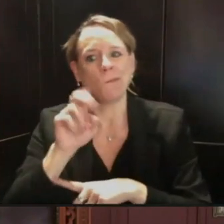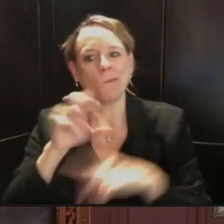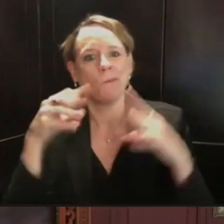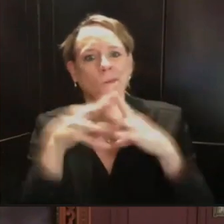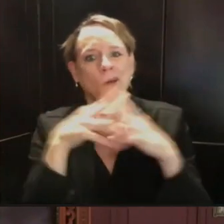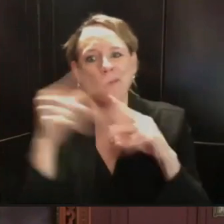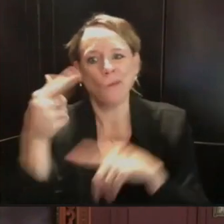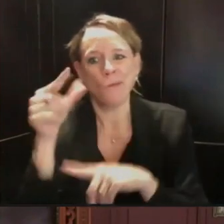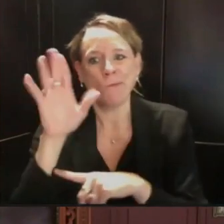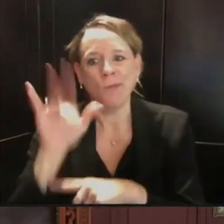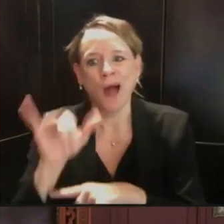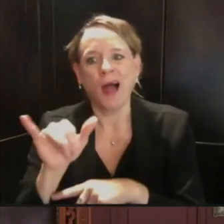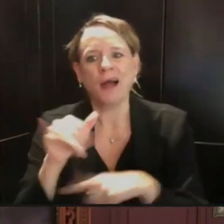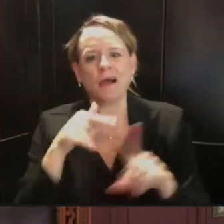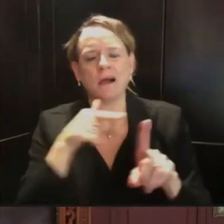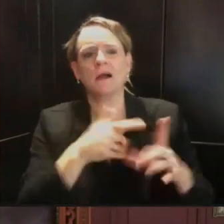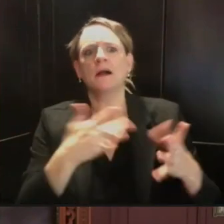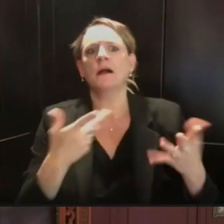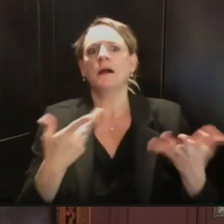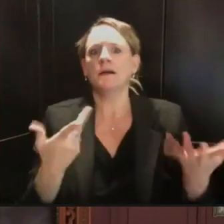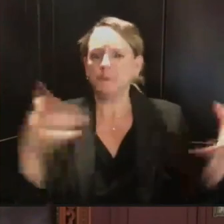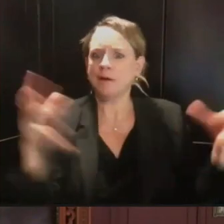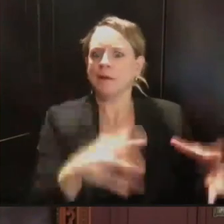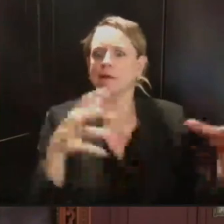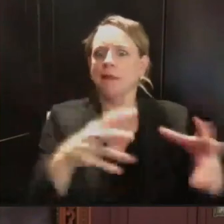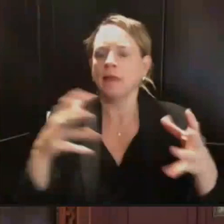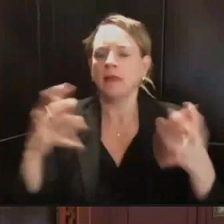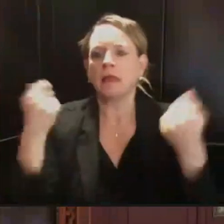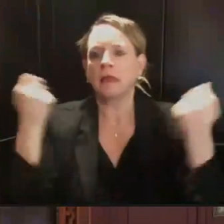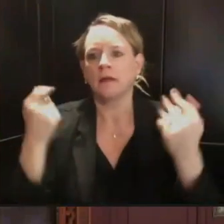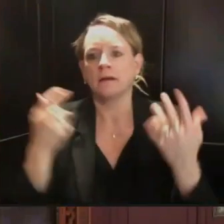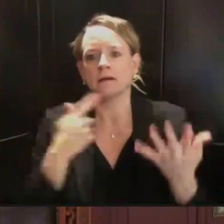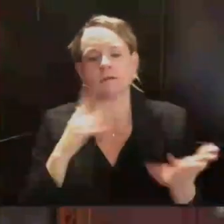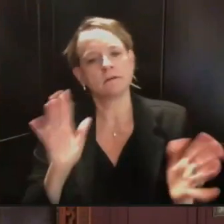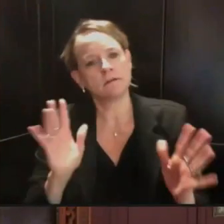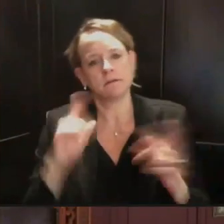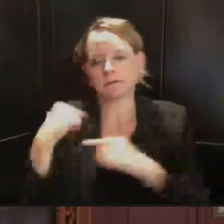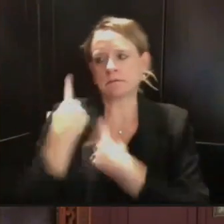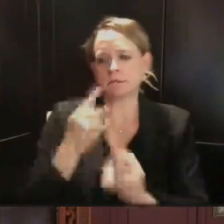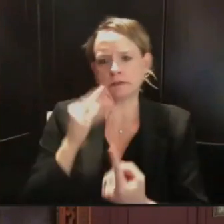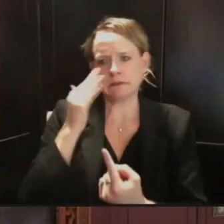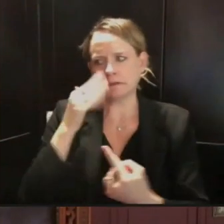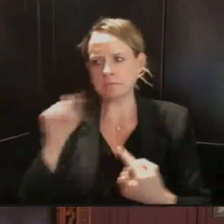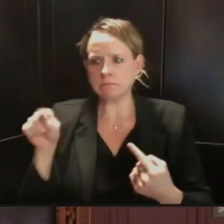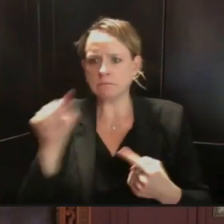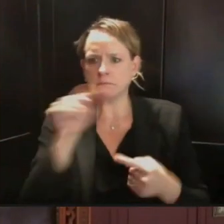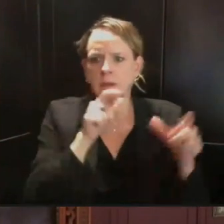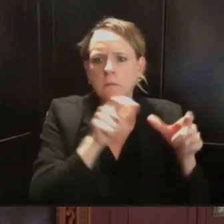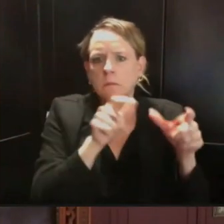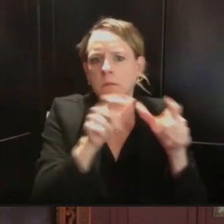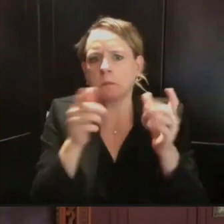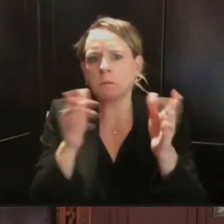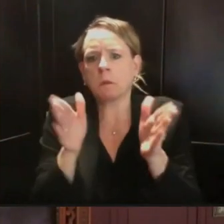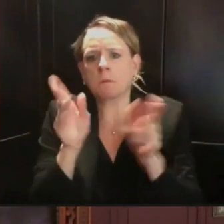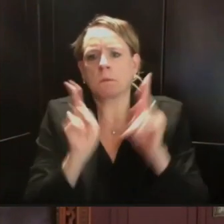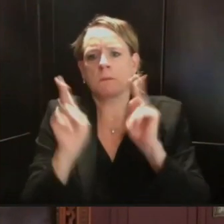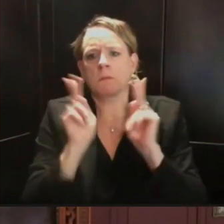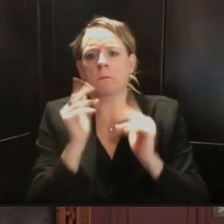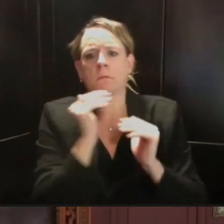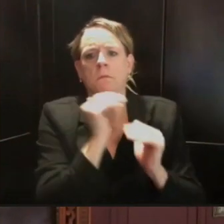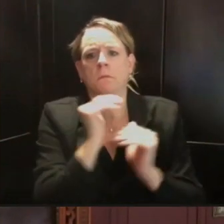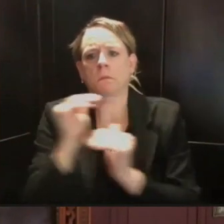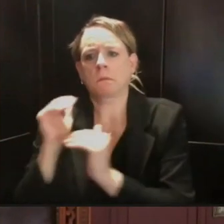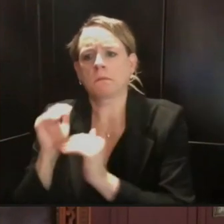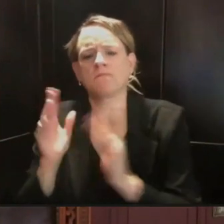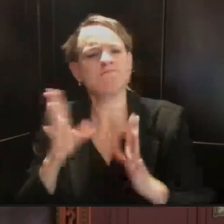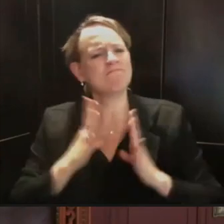people, large groups of people all over the place. So we can watch those games at home. I plan to. And